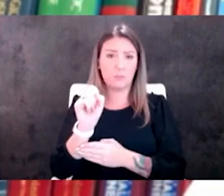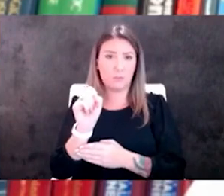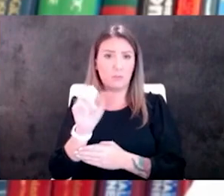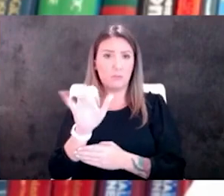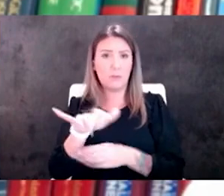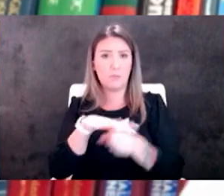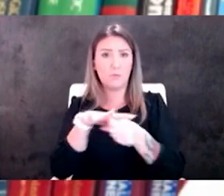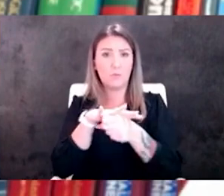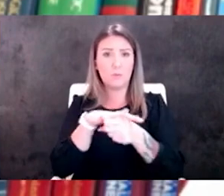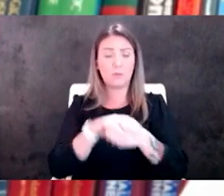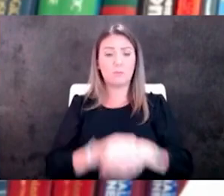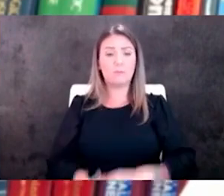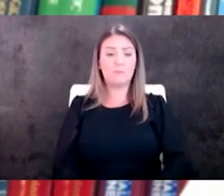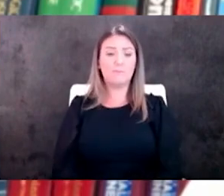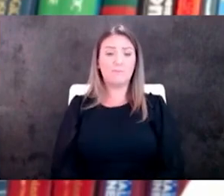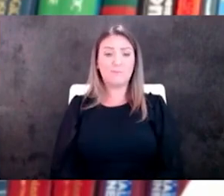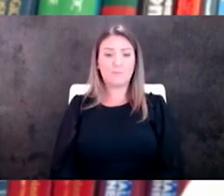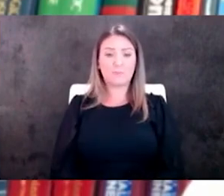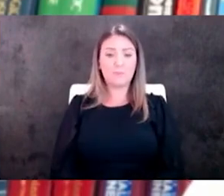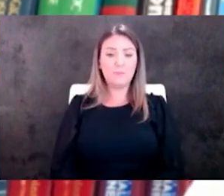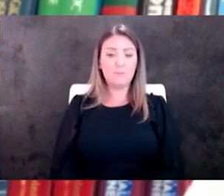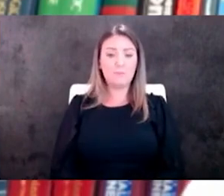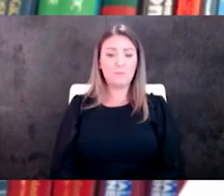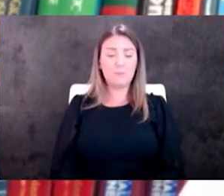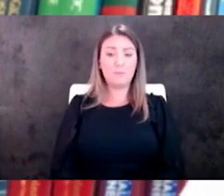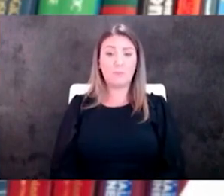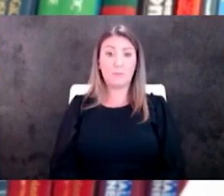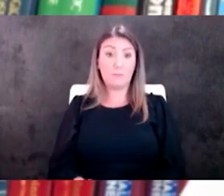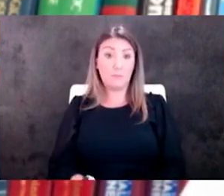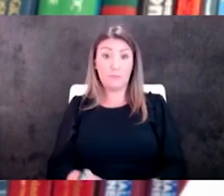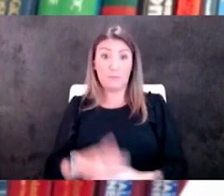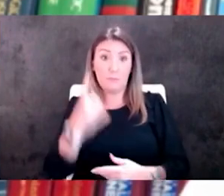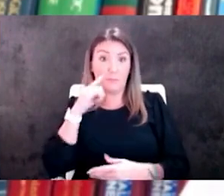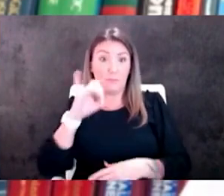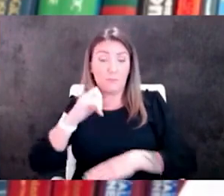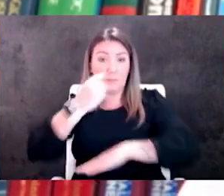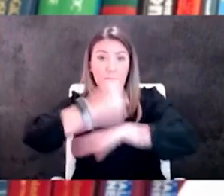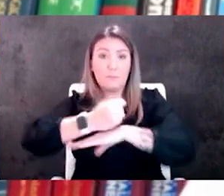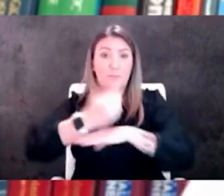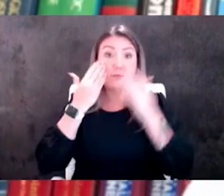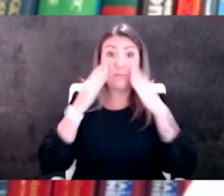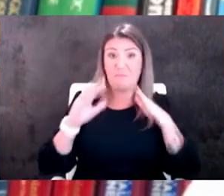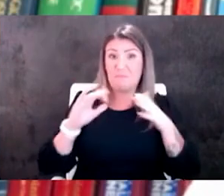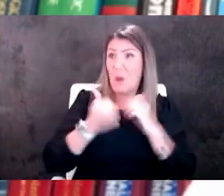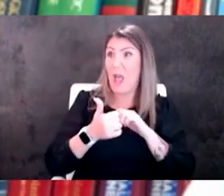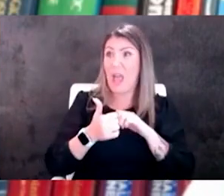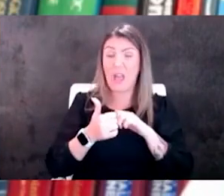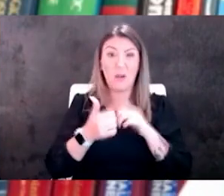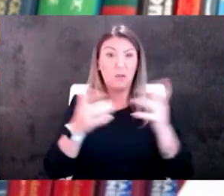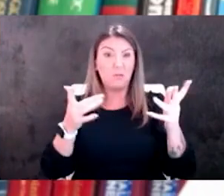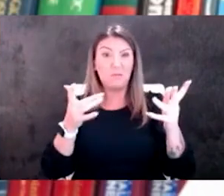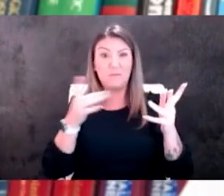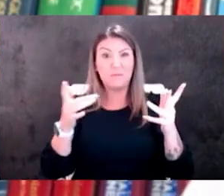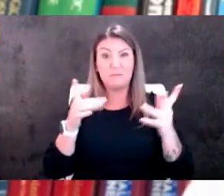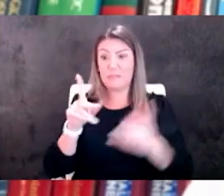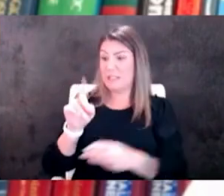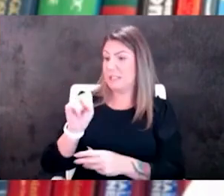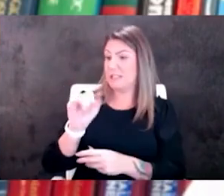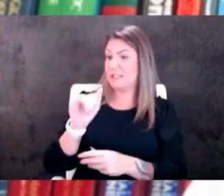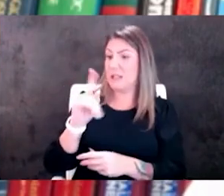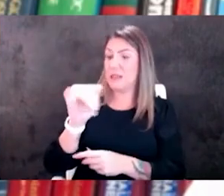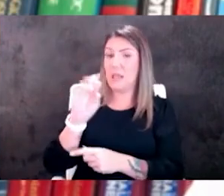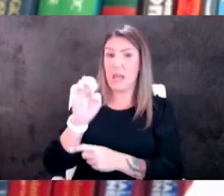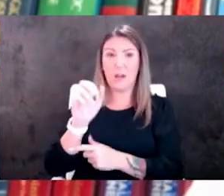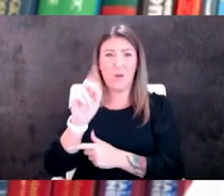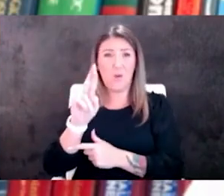and to to lose this i don't know how that you would be absorbed by salina or or hayes